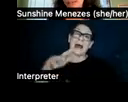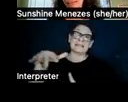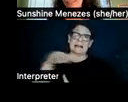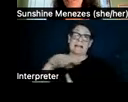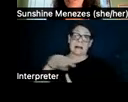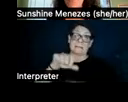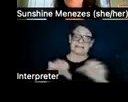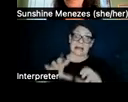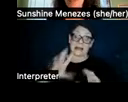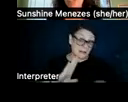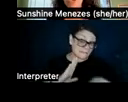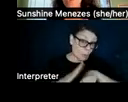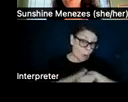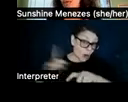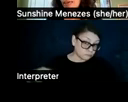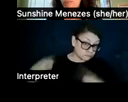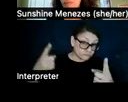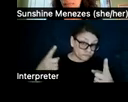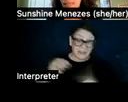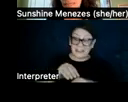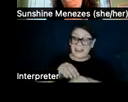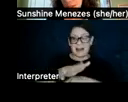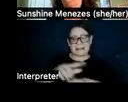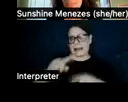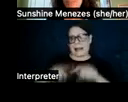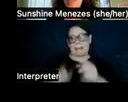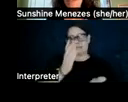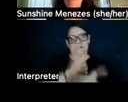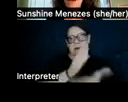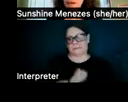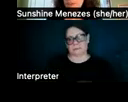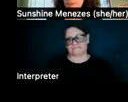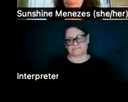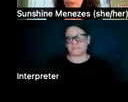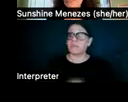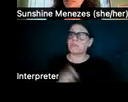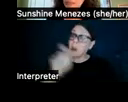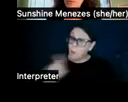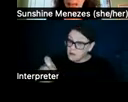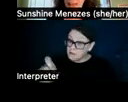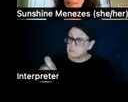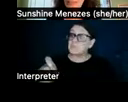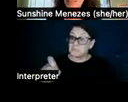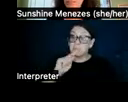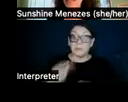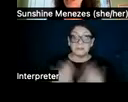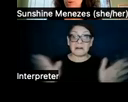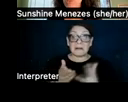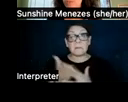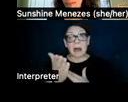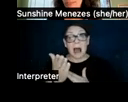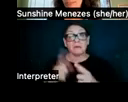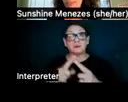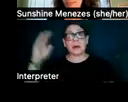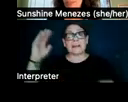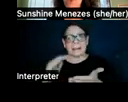warned for decades, the effects of climate change can't be immediately stopped. However, there is a clear path to limiting the